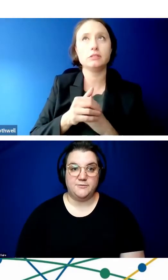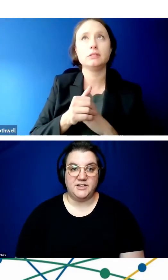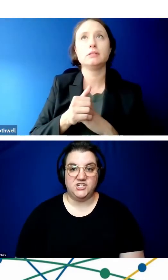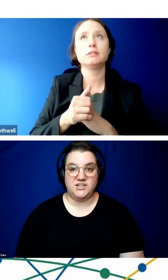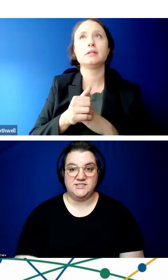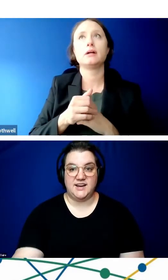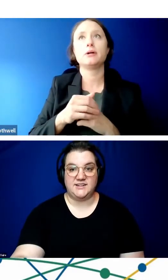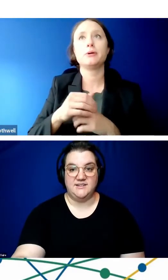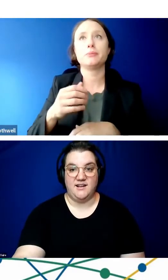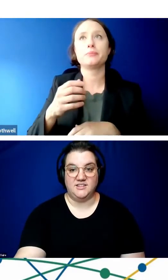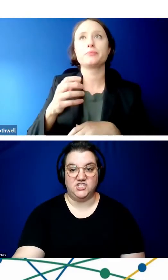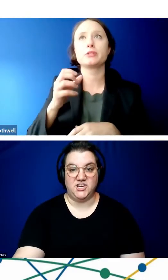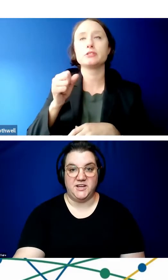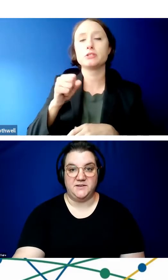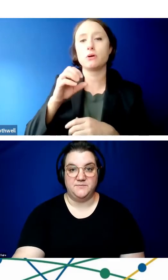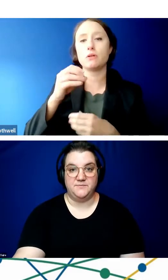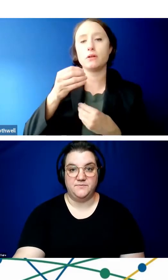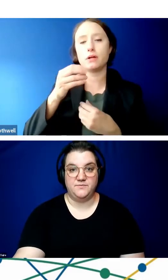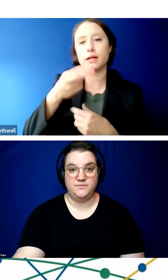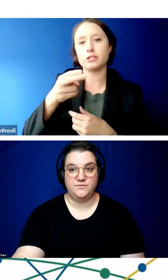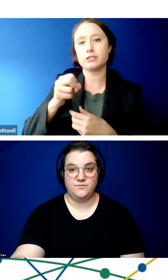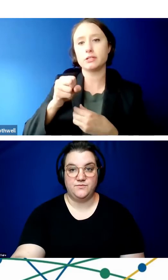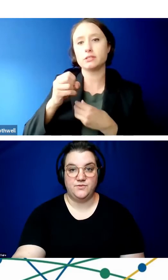Electronic information technology.